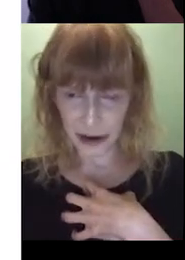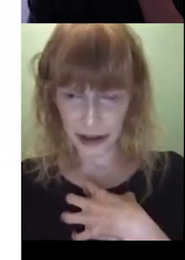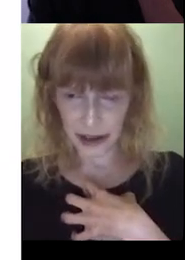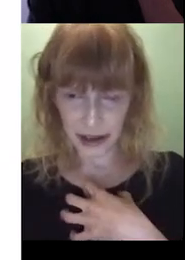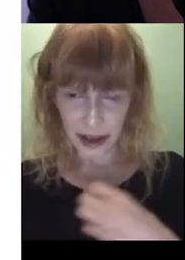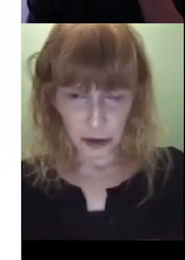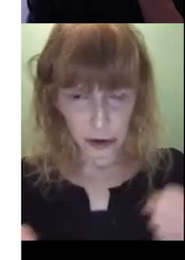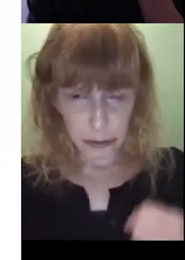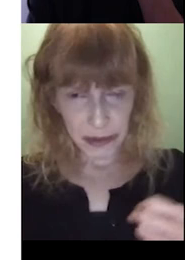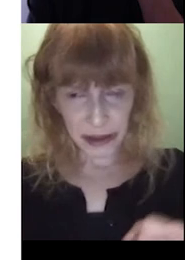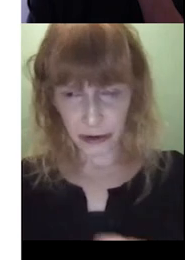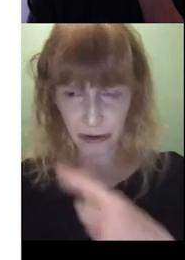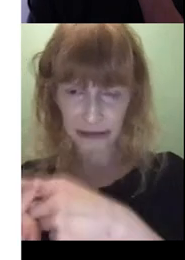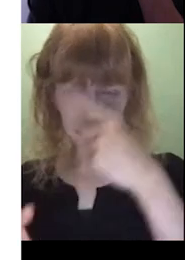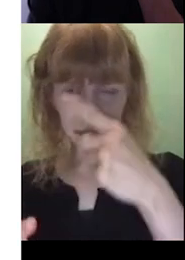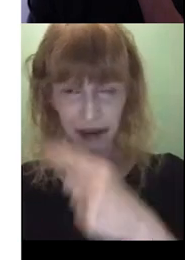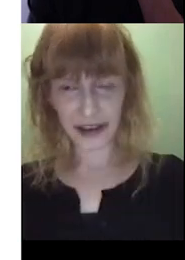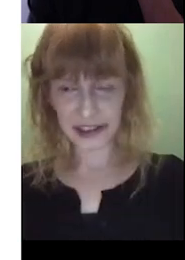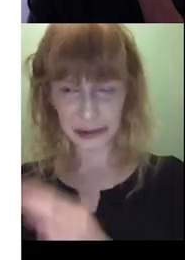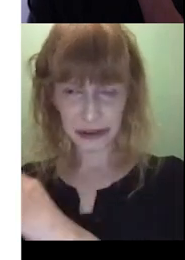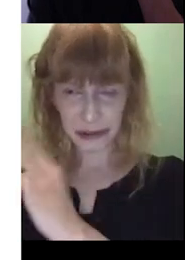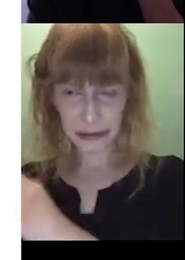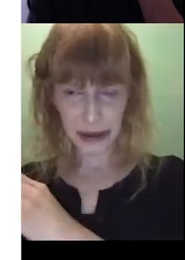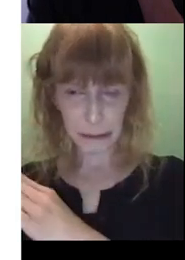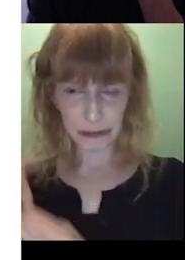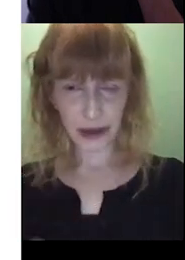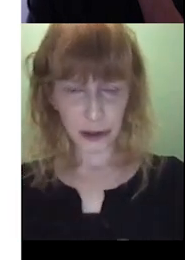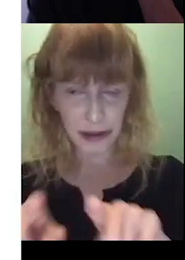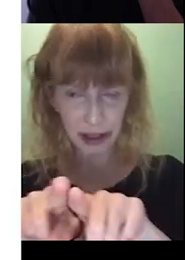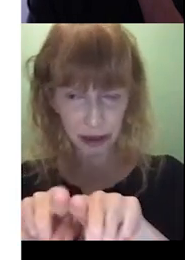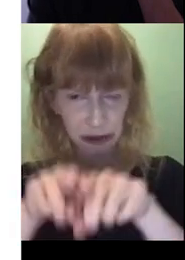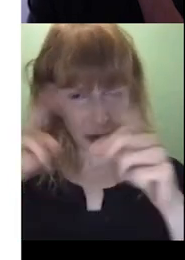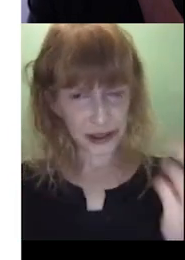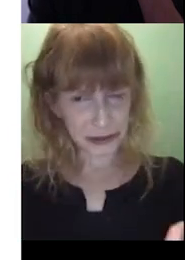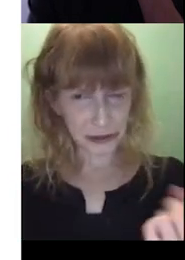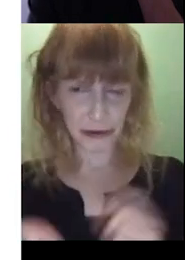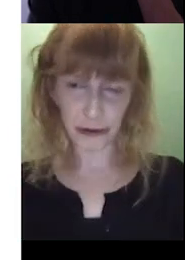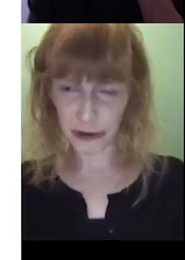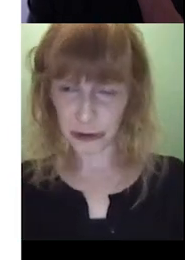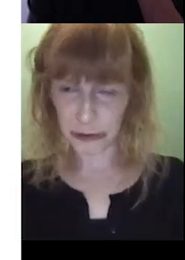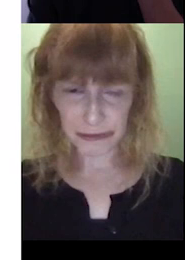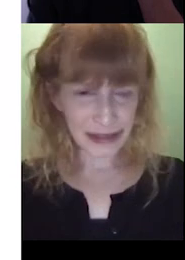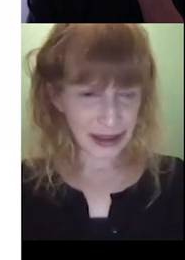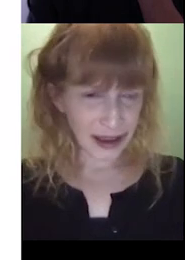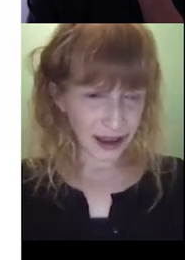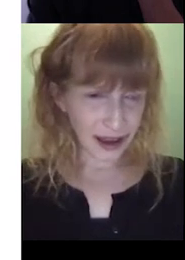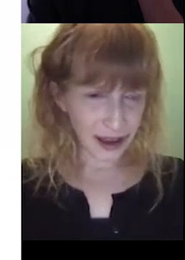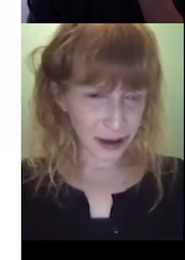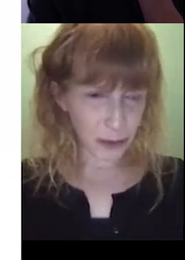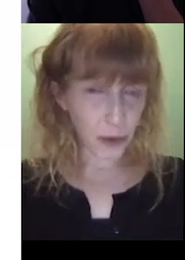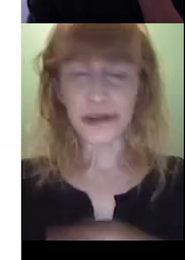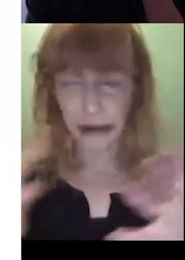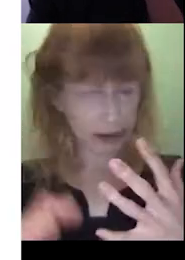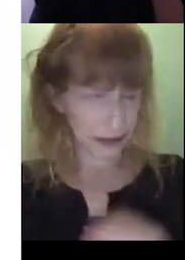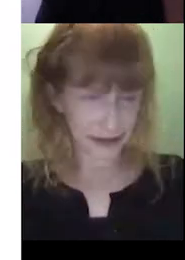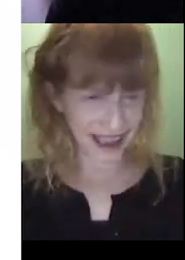scary. You better run fast spots, mum. You better go to a different room, um,